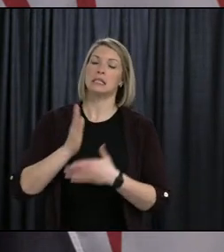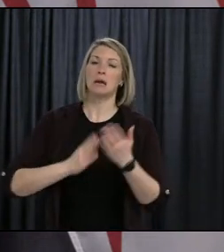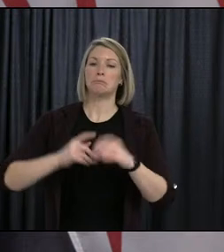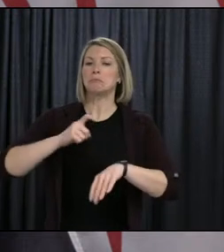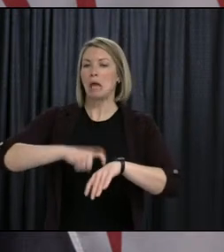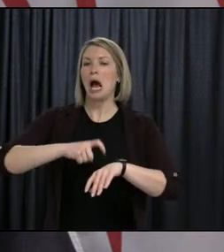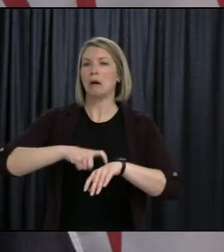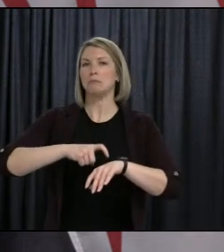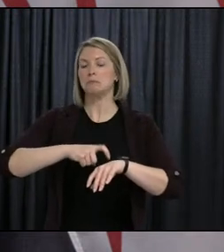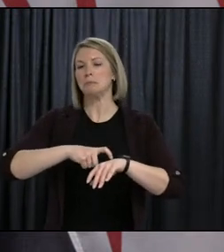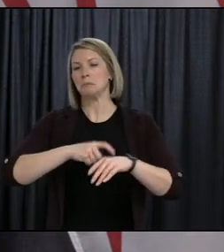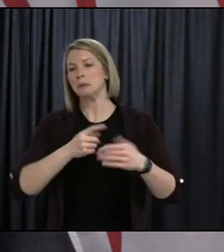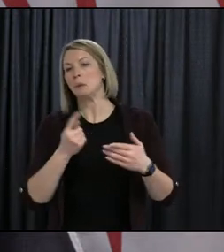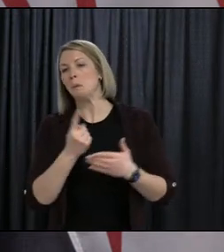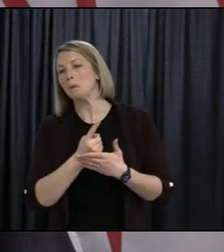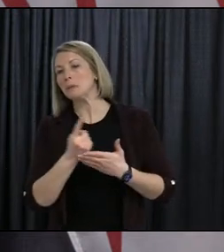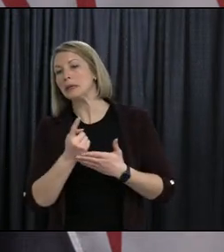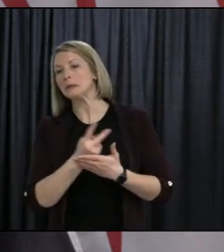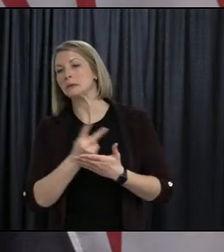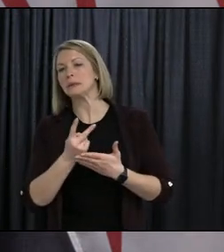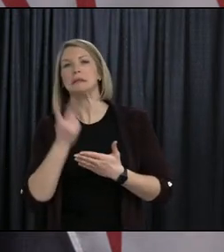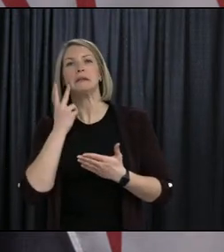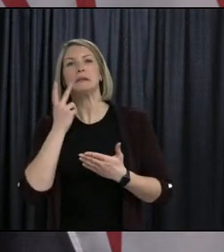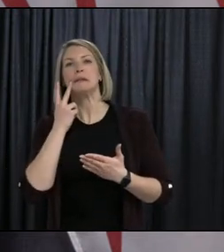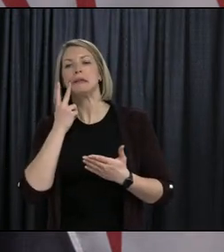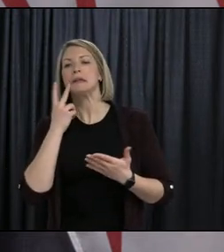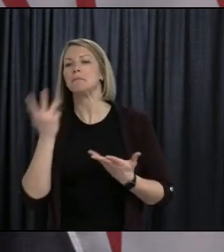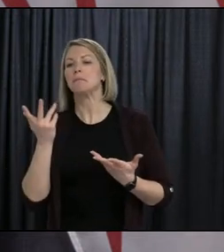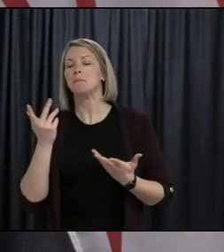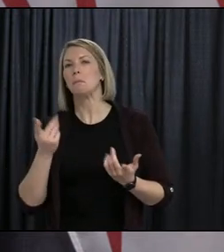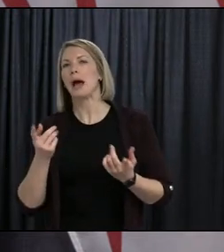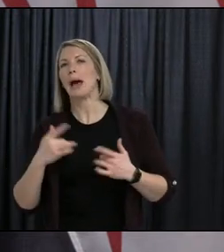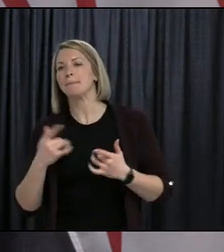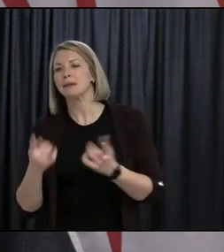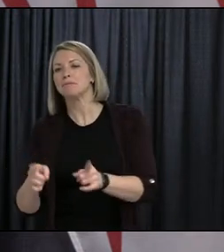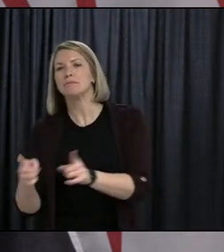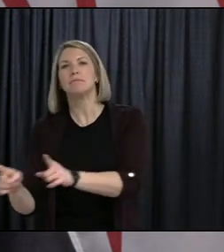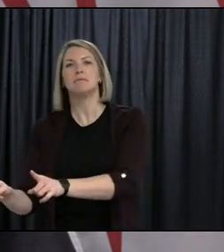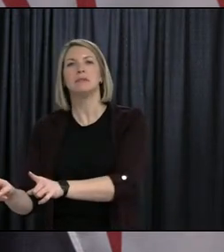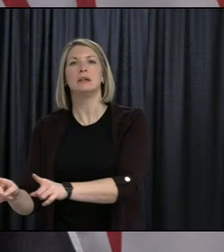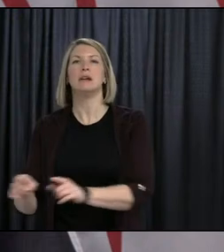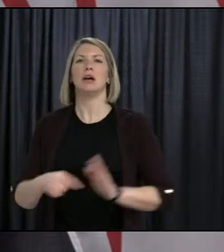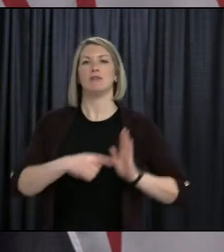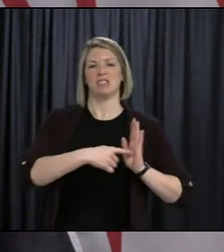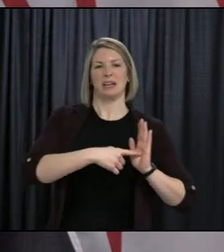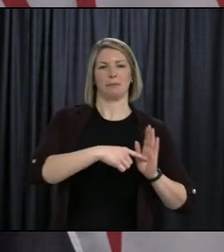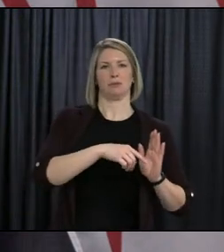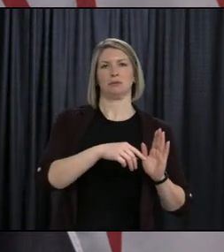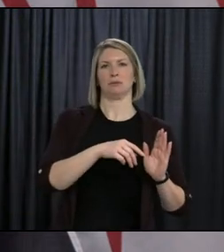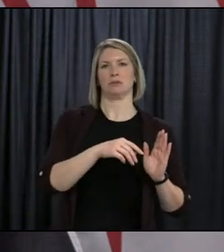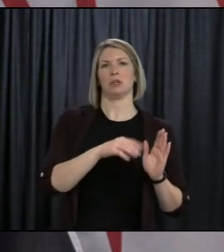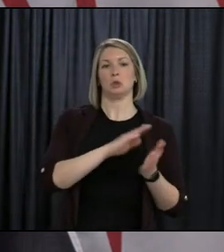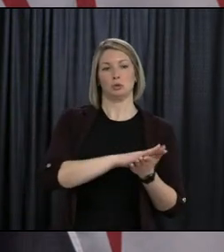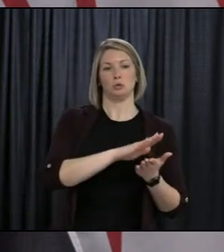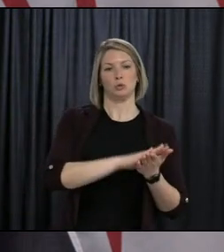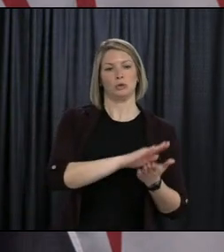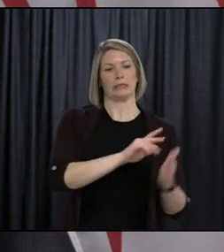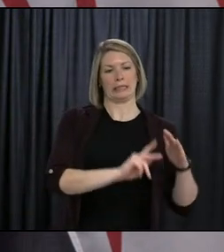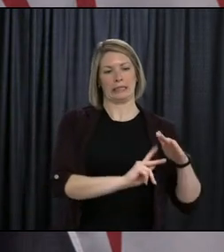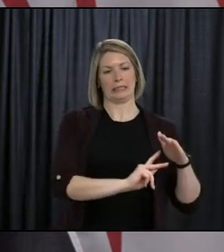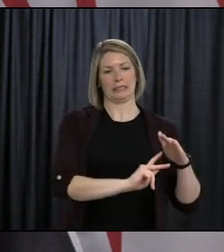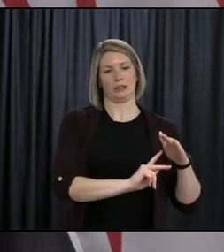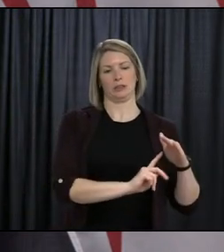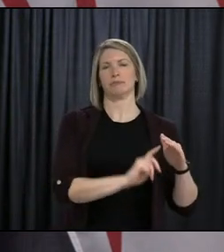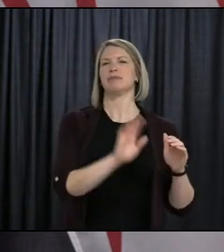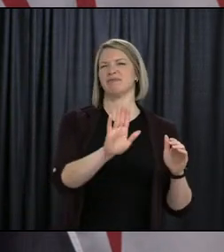And, you we'll see how this goes in the early days. But right now, for example, in K-6, K